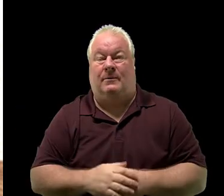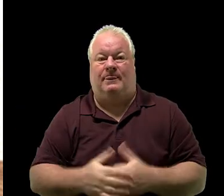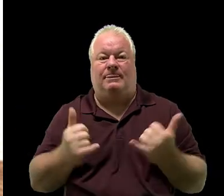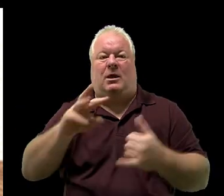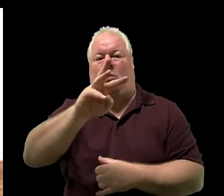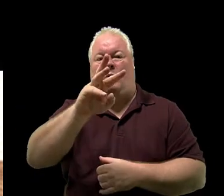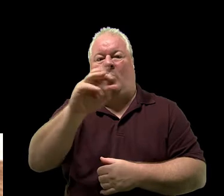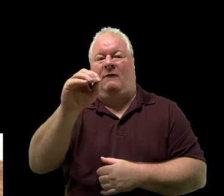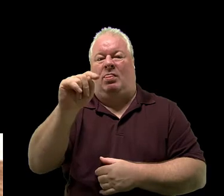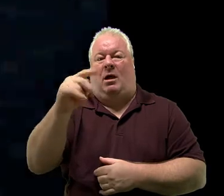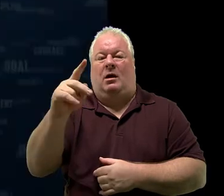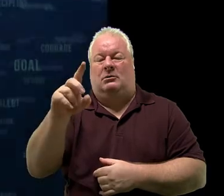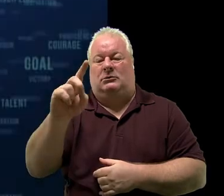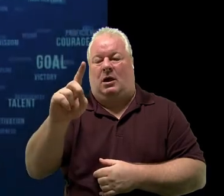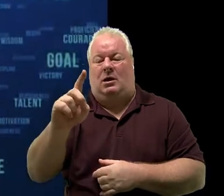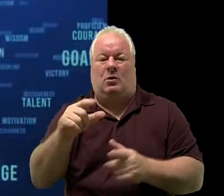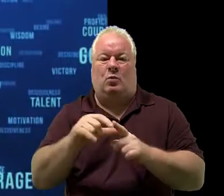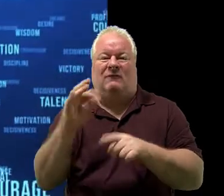for our word of the day.